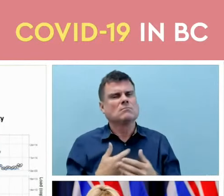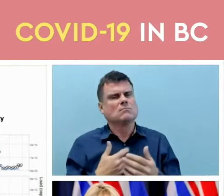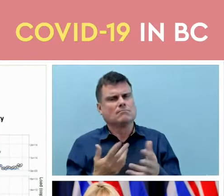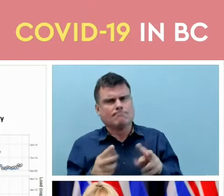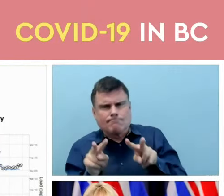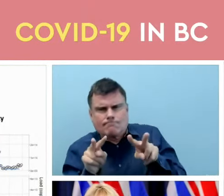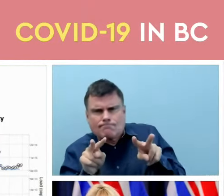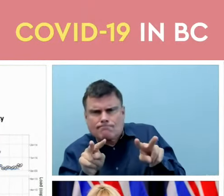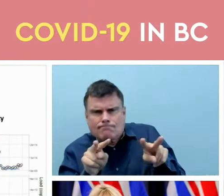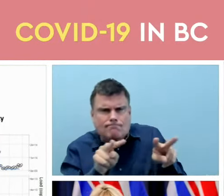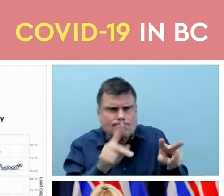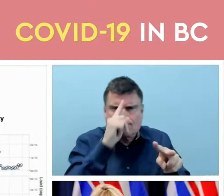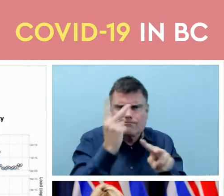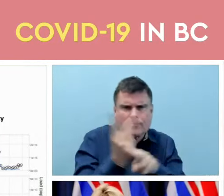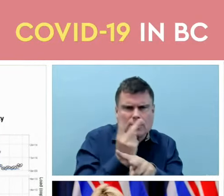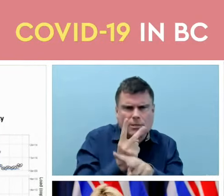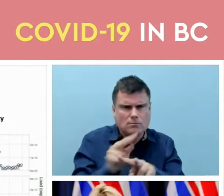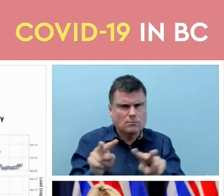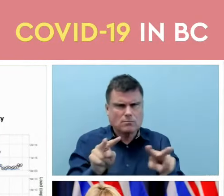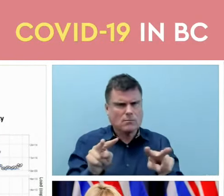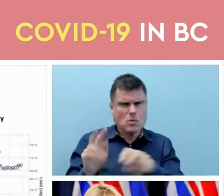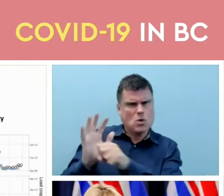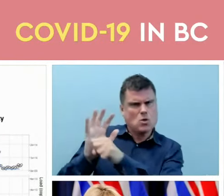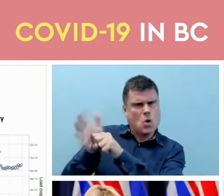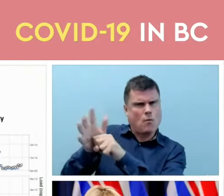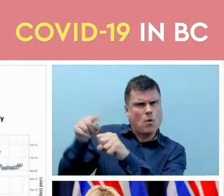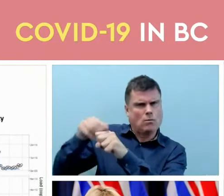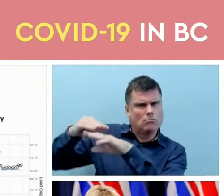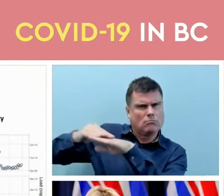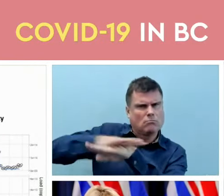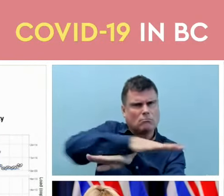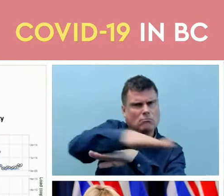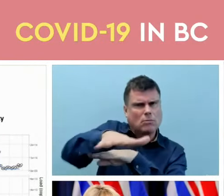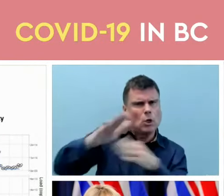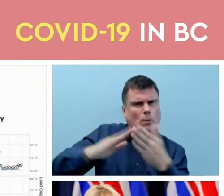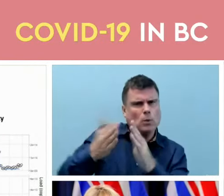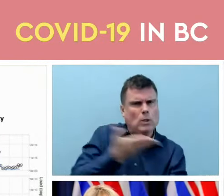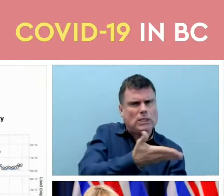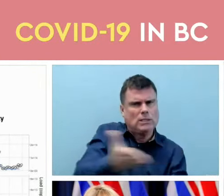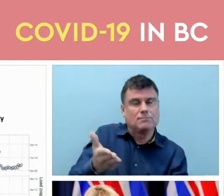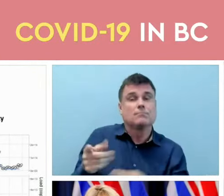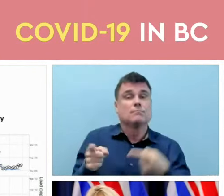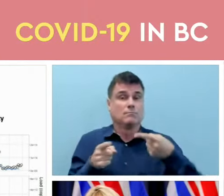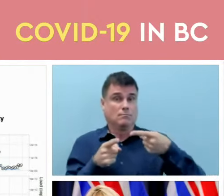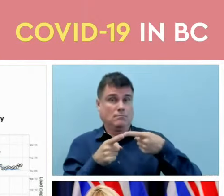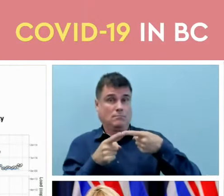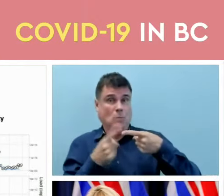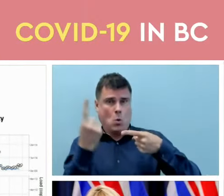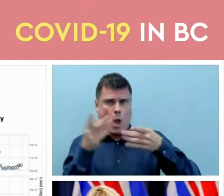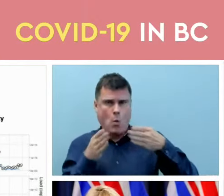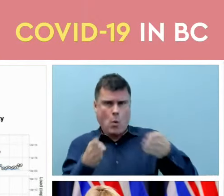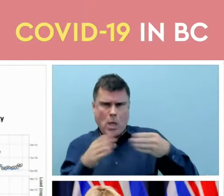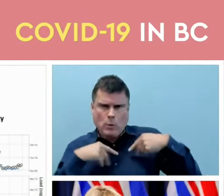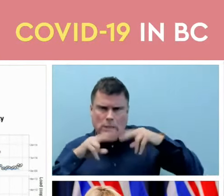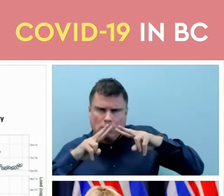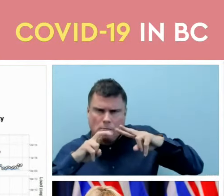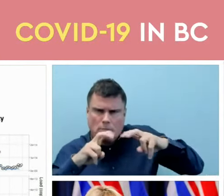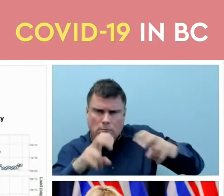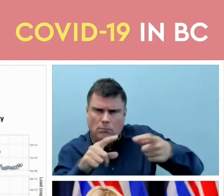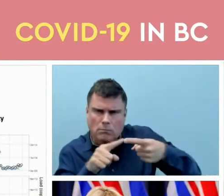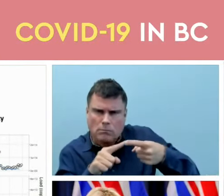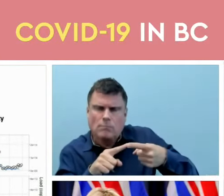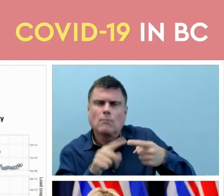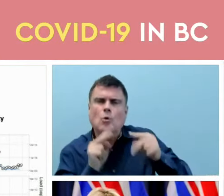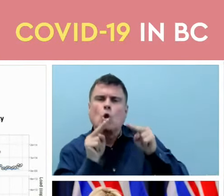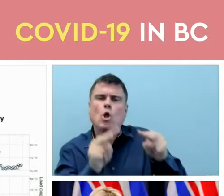on communities. One of the ones that has been proven to be extremely helpful is the wastewater surveillance that we started